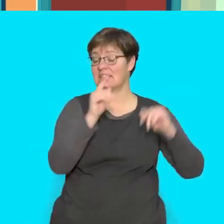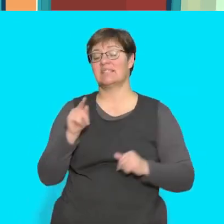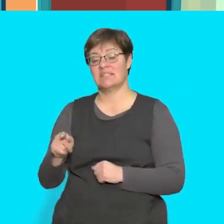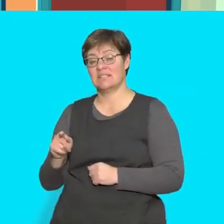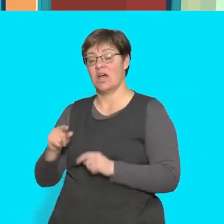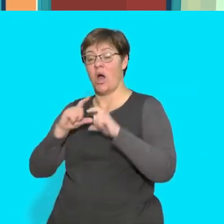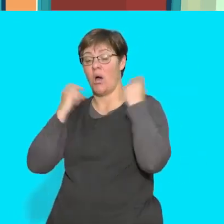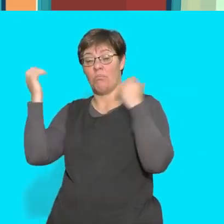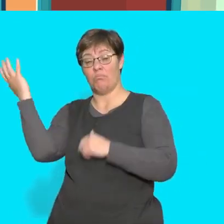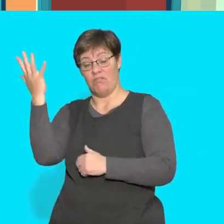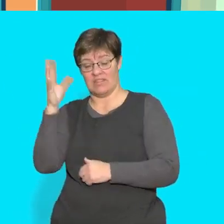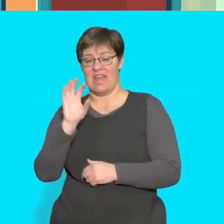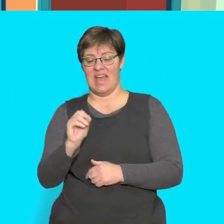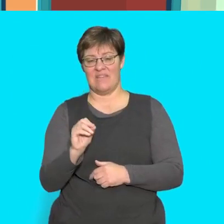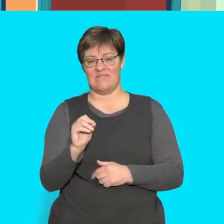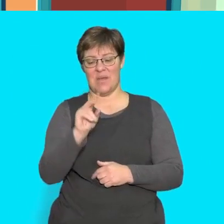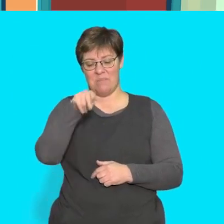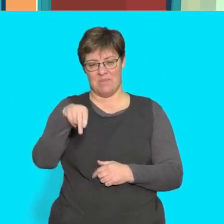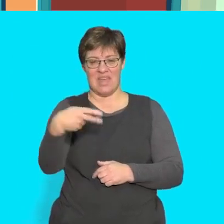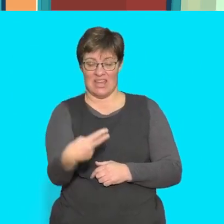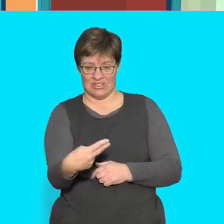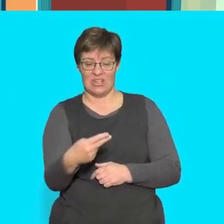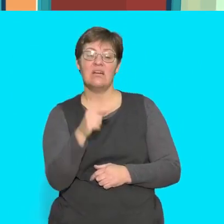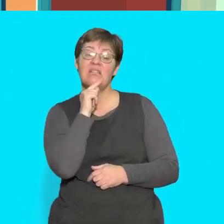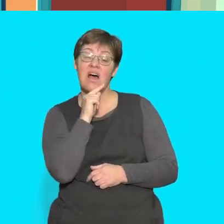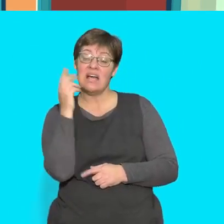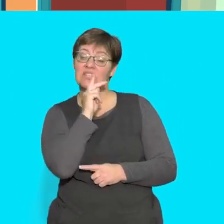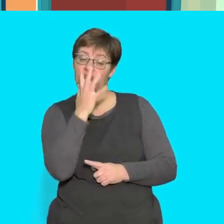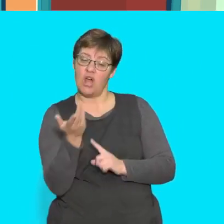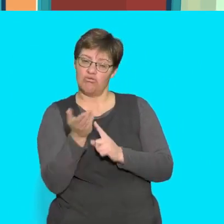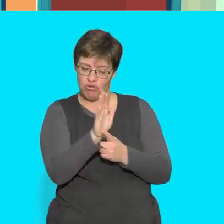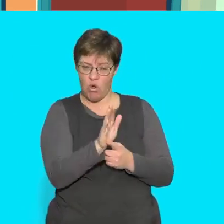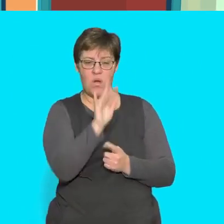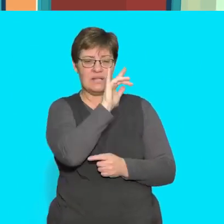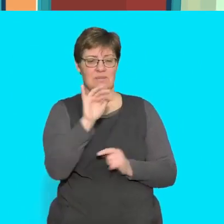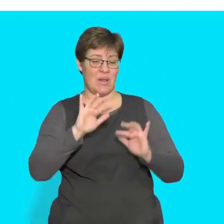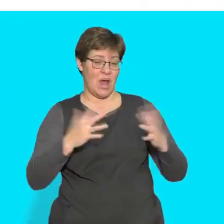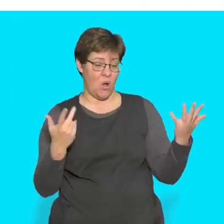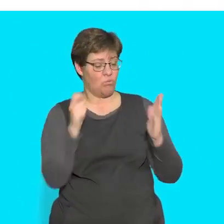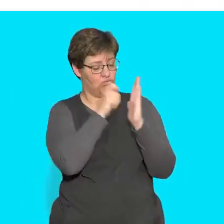sound sound your teacher will show you how to spell these two words write them down